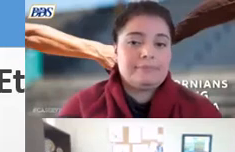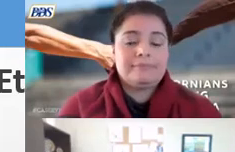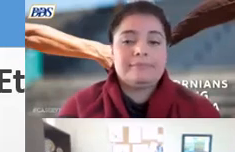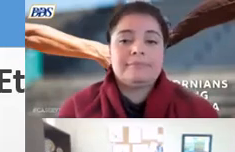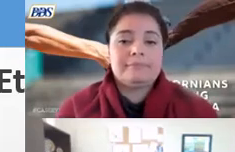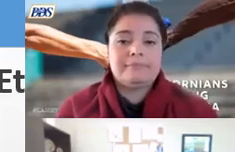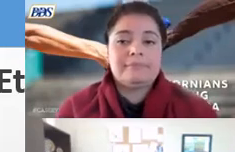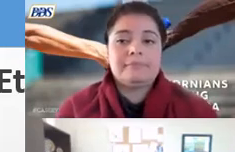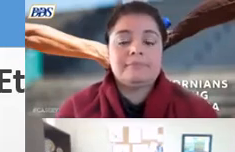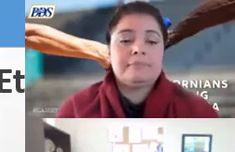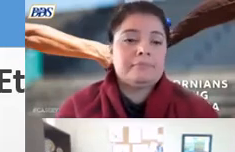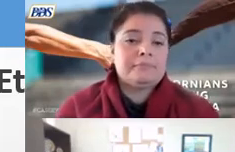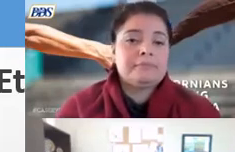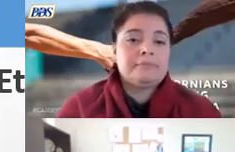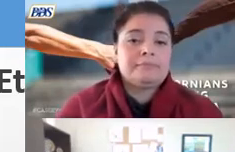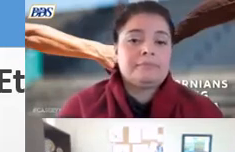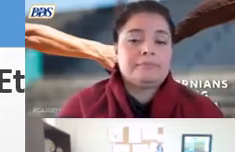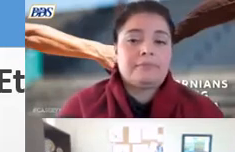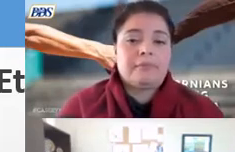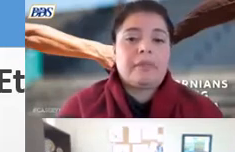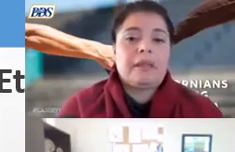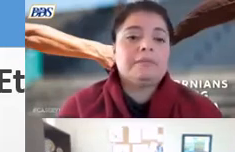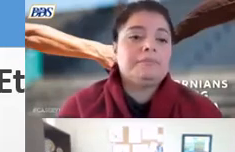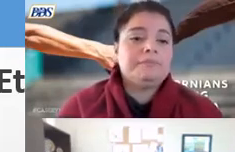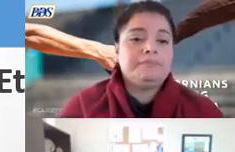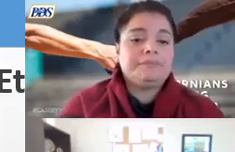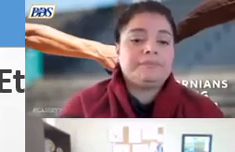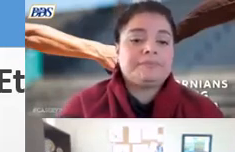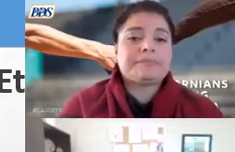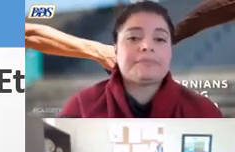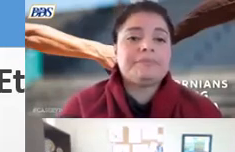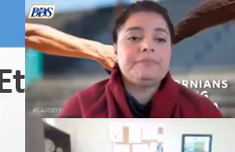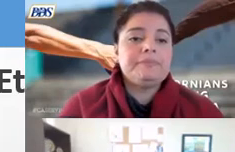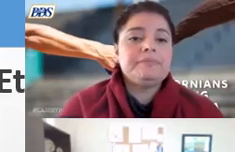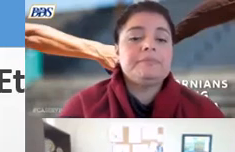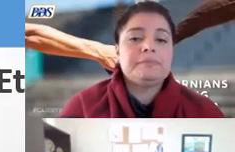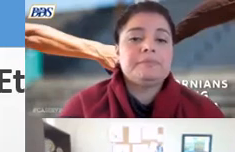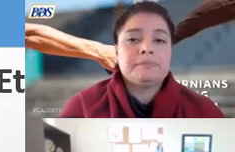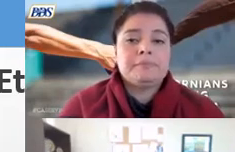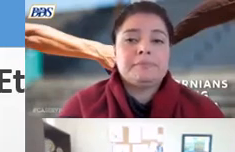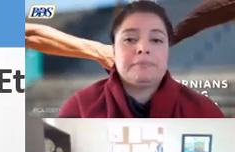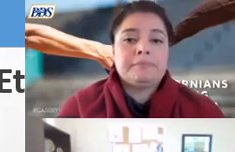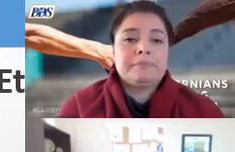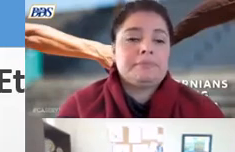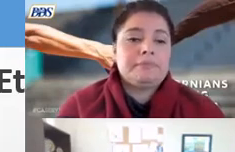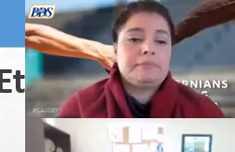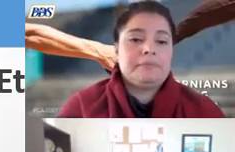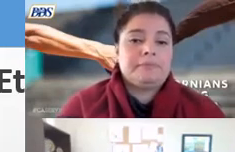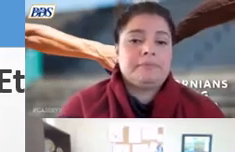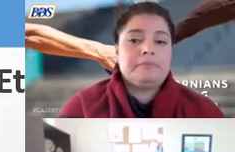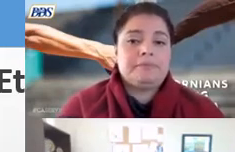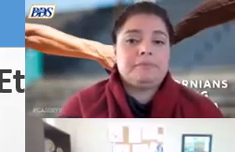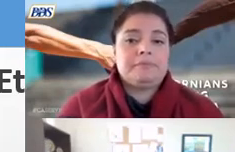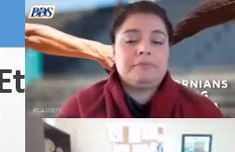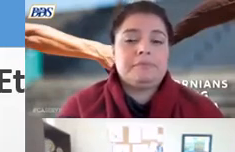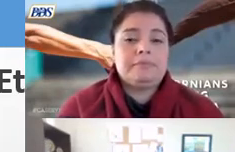gives us the opportunity to dig in and begin to examine uh some of that data on a more detailed level and figure out